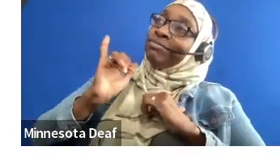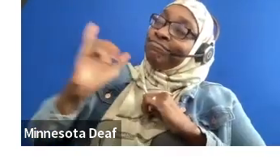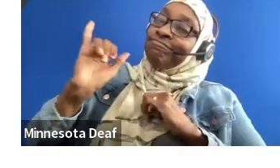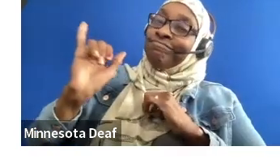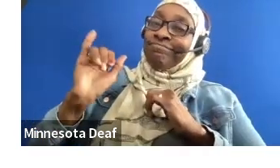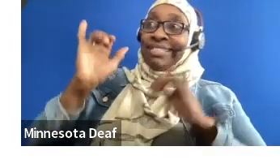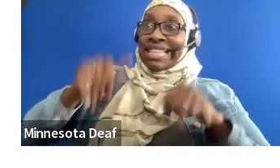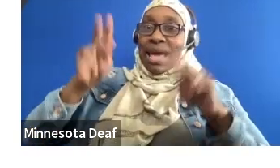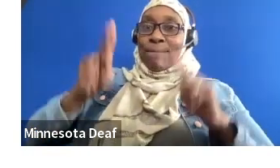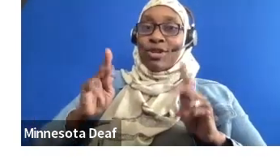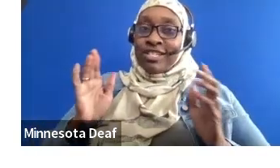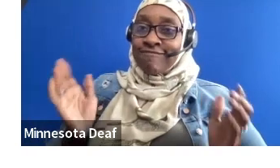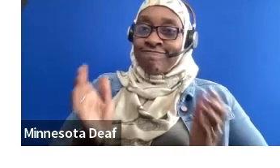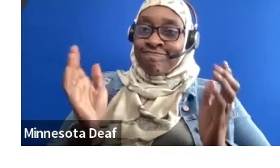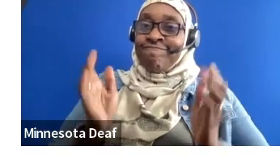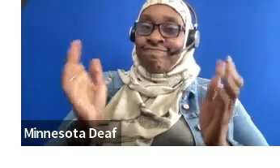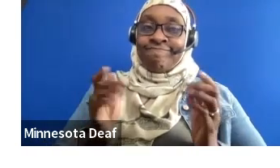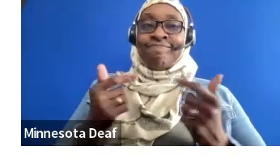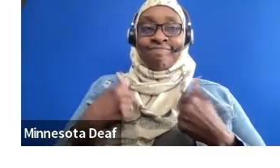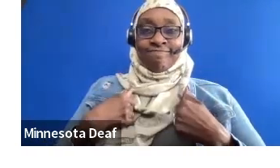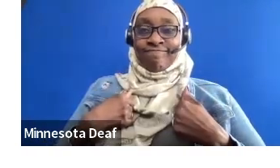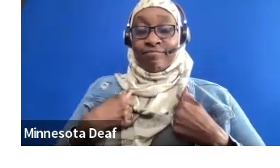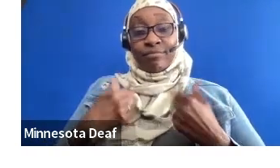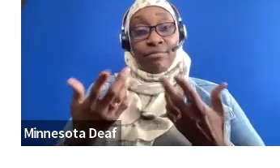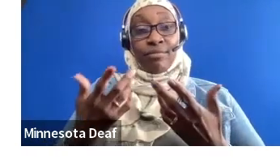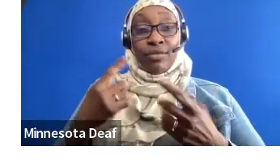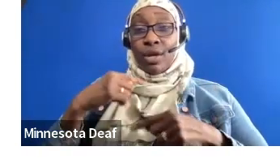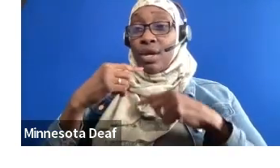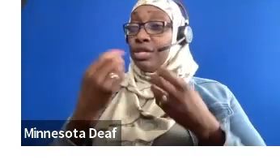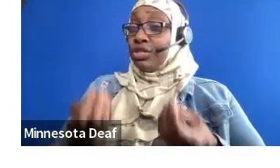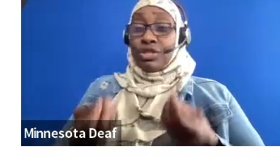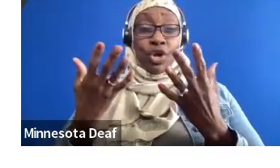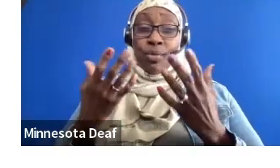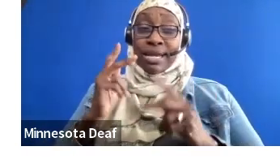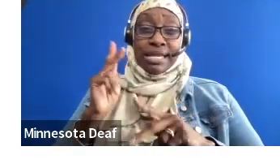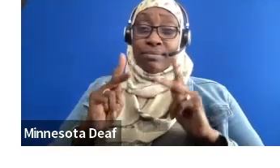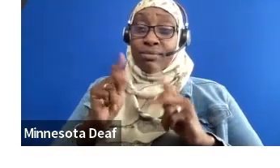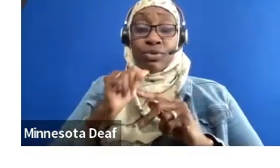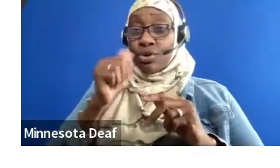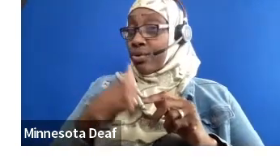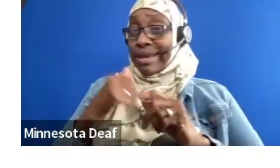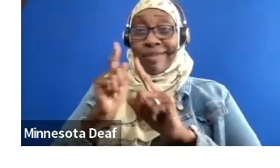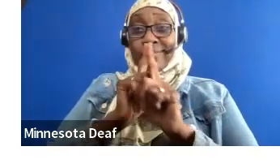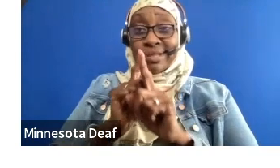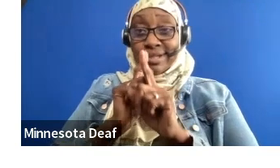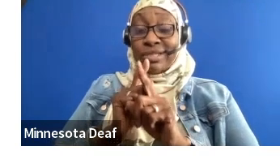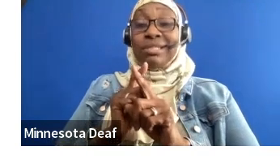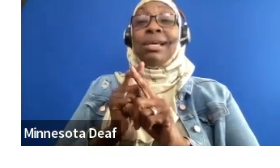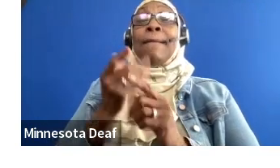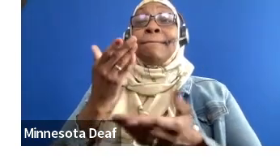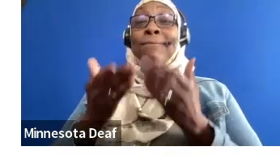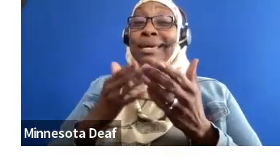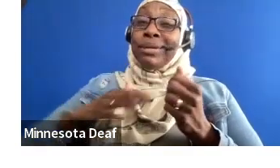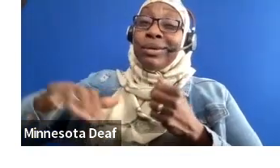one in three young people do not have an adult look for like this in their lives. So about 16 million youths reach the age of 16 without